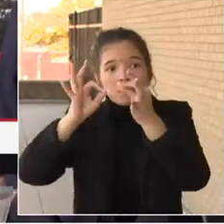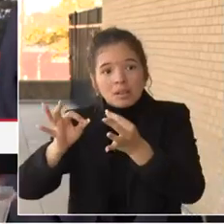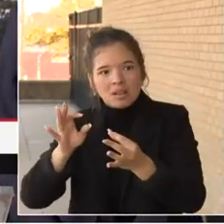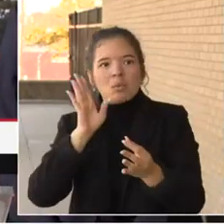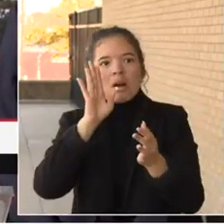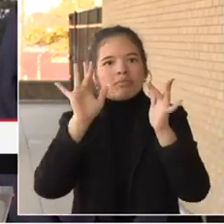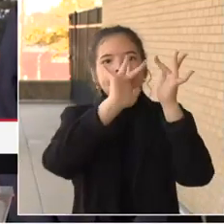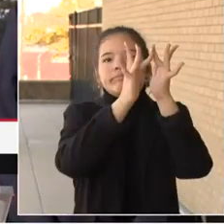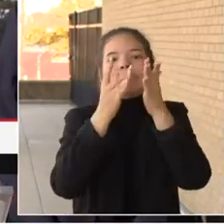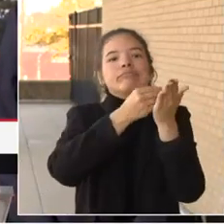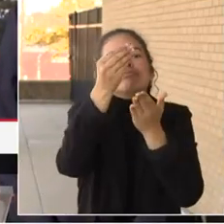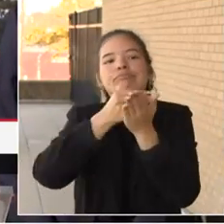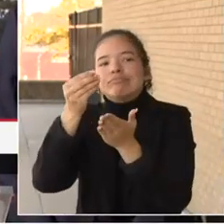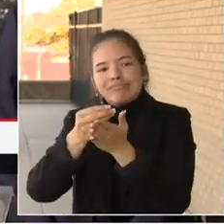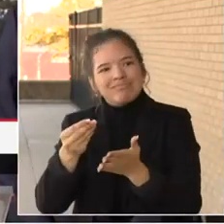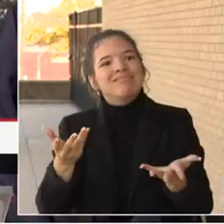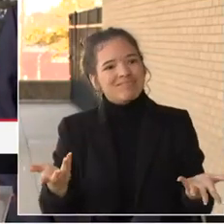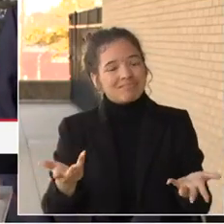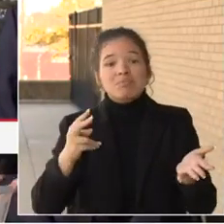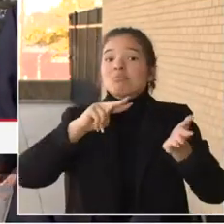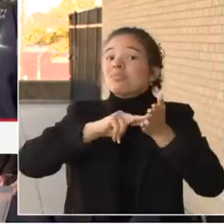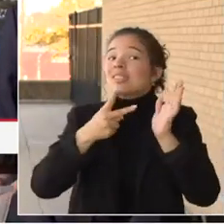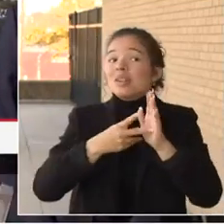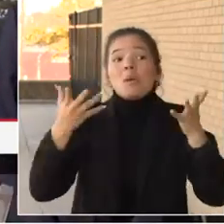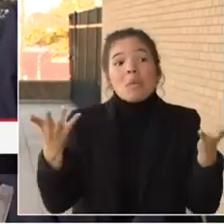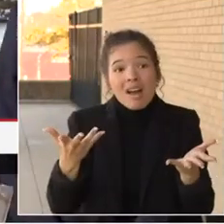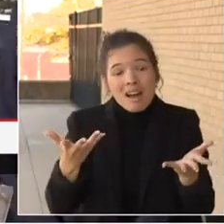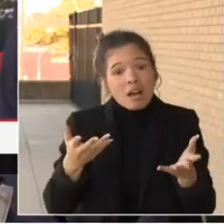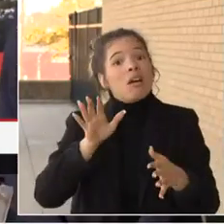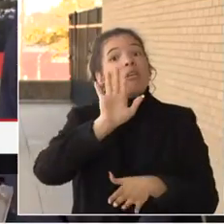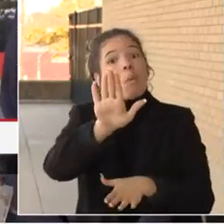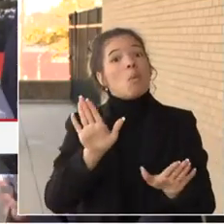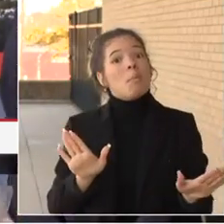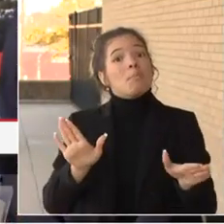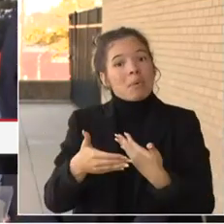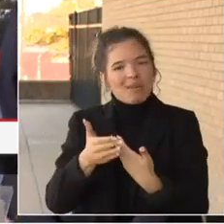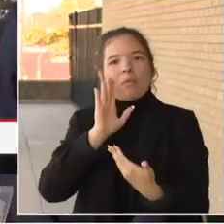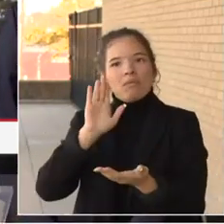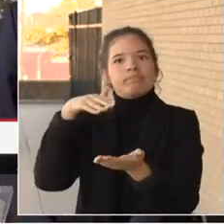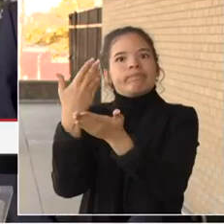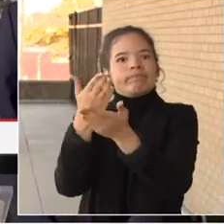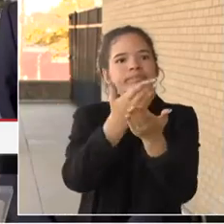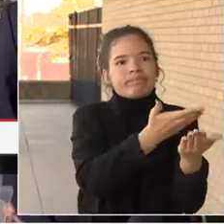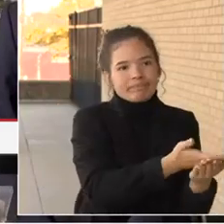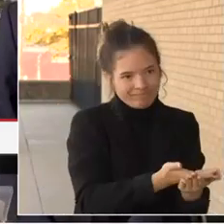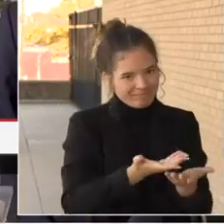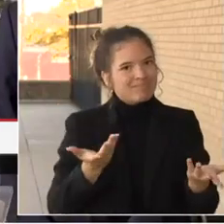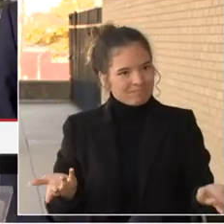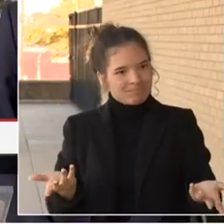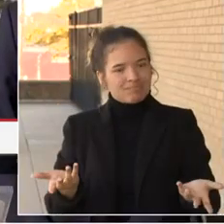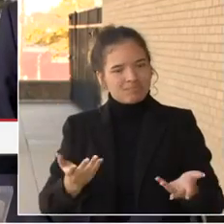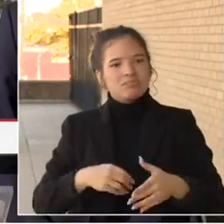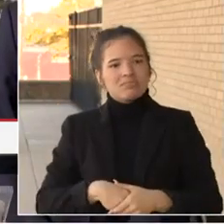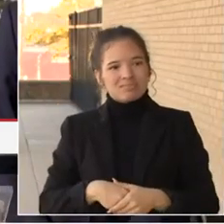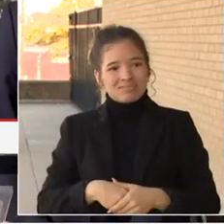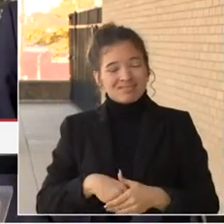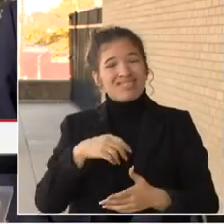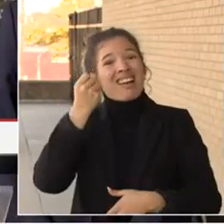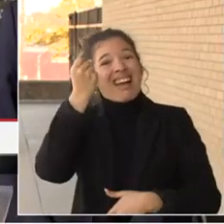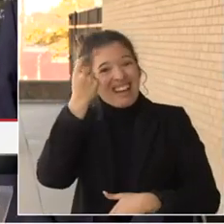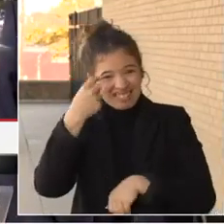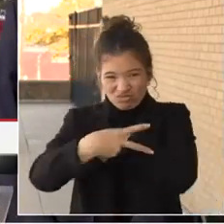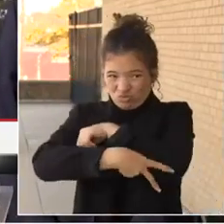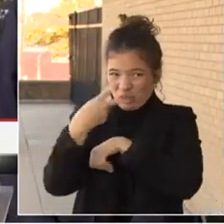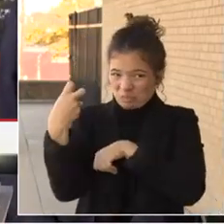means packages are going to be arriving on doorsteps. These are crimes of opportunity, and we will hold those